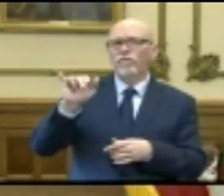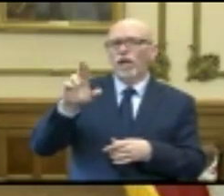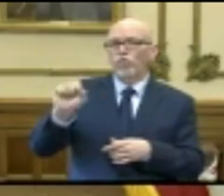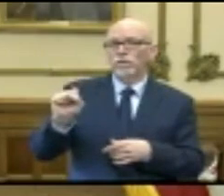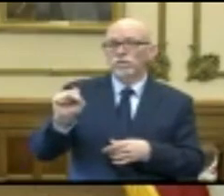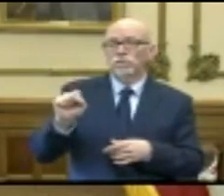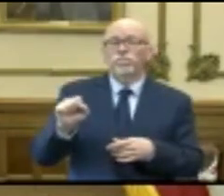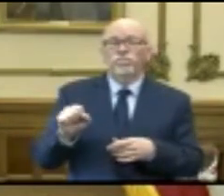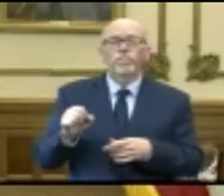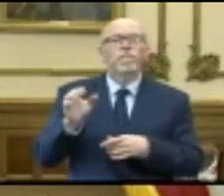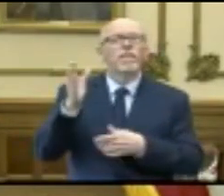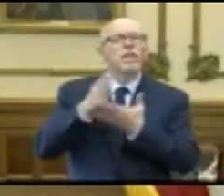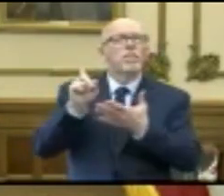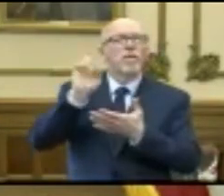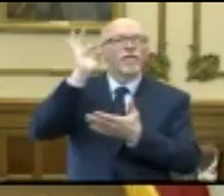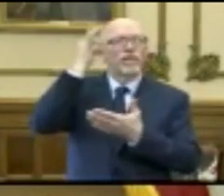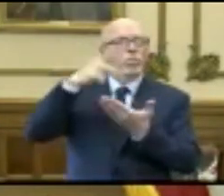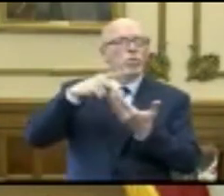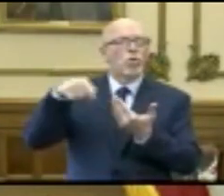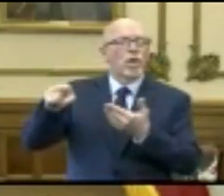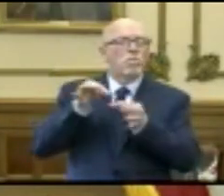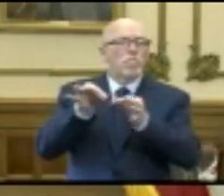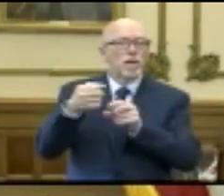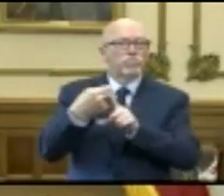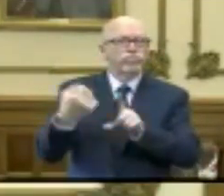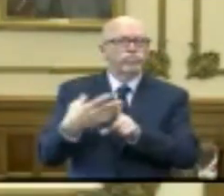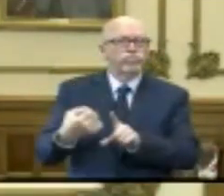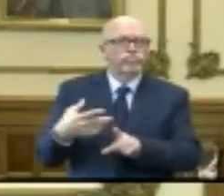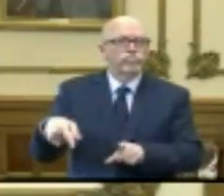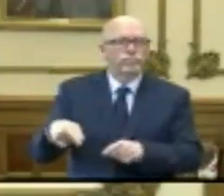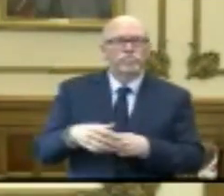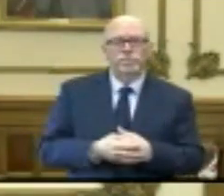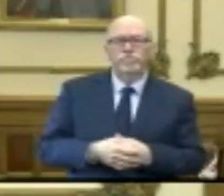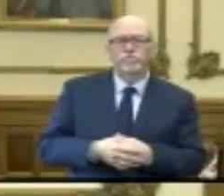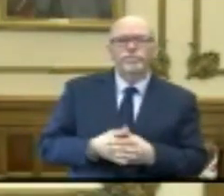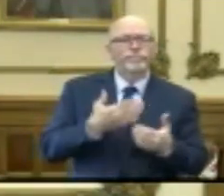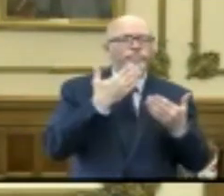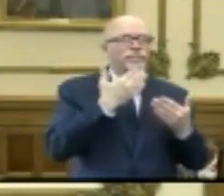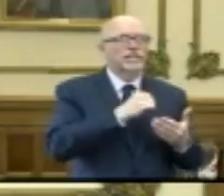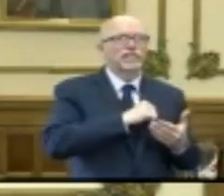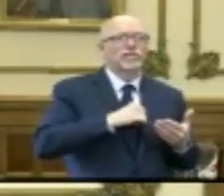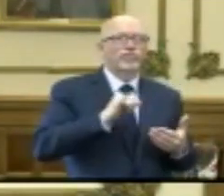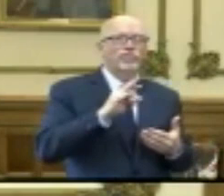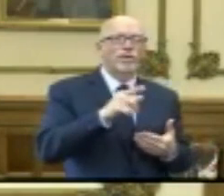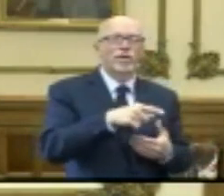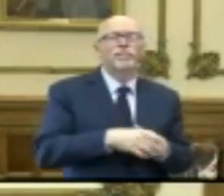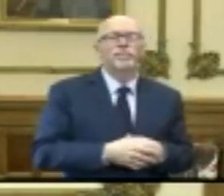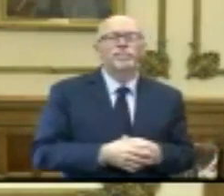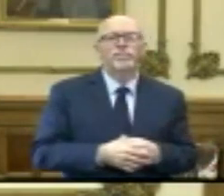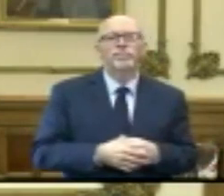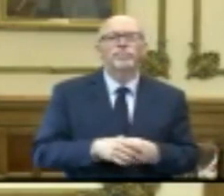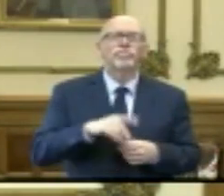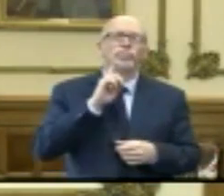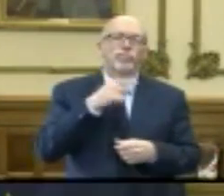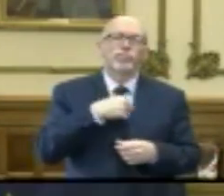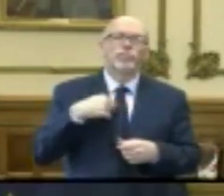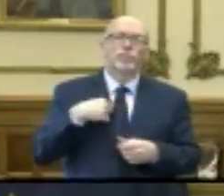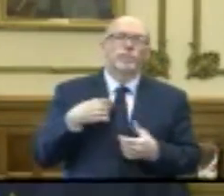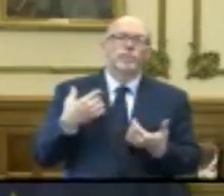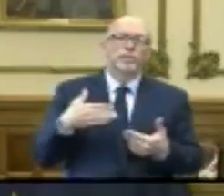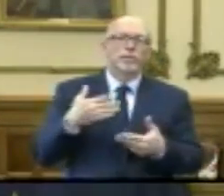where some of these federal programs are explained. Thank you. Thank you, Senator Young. This is, we're keeping our